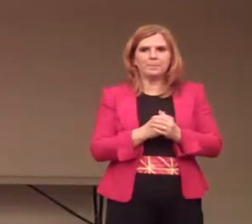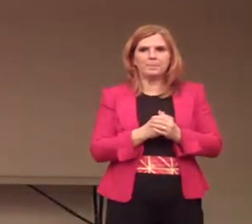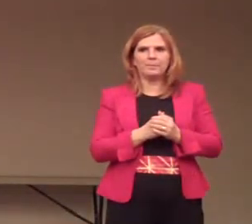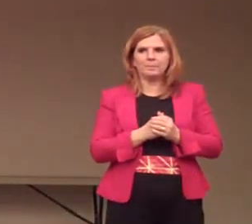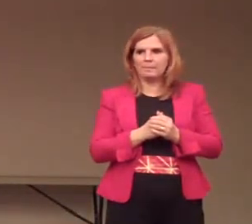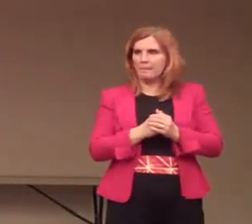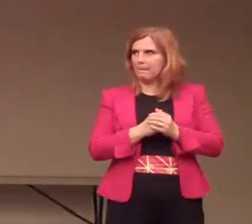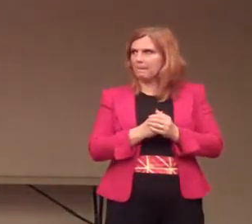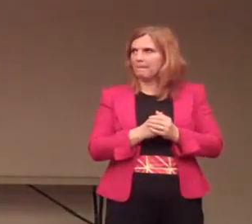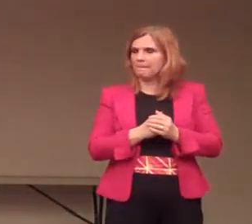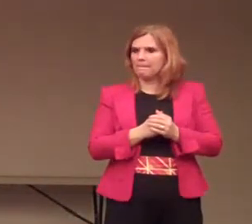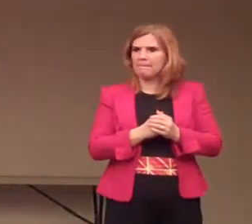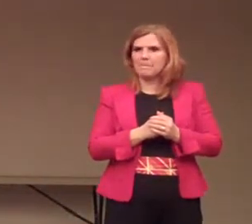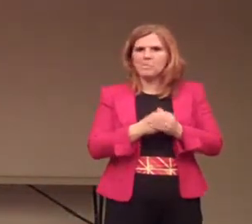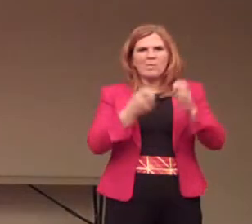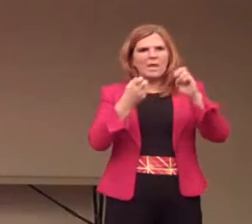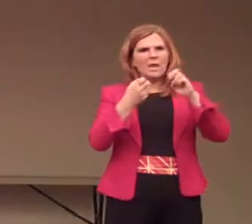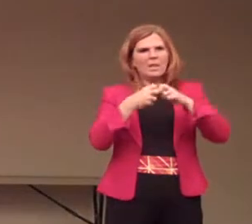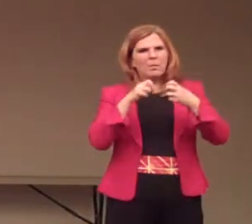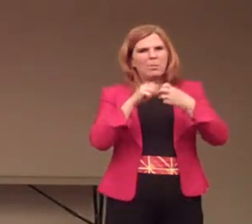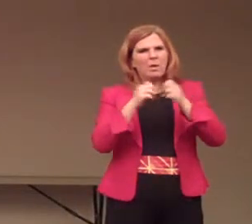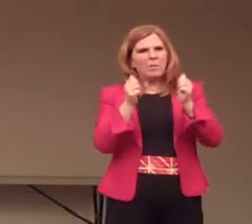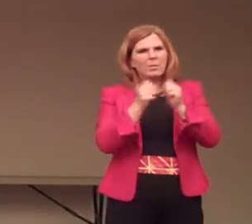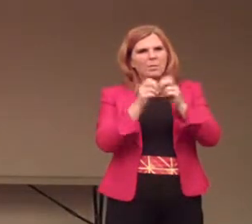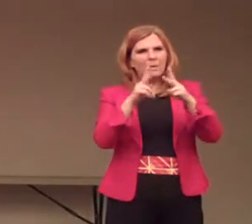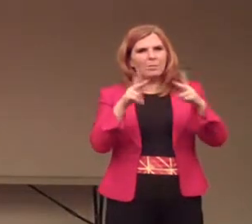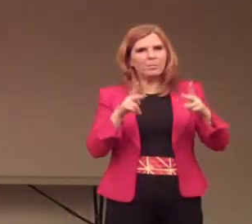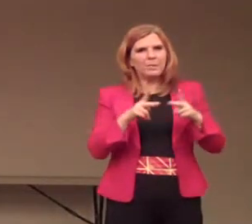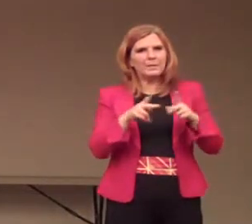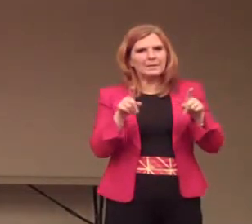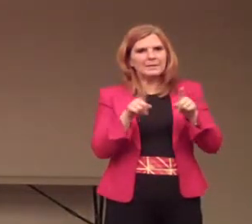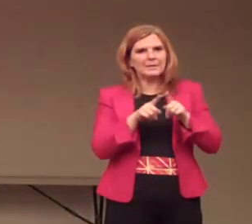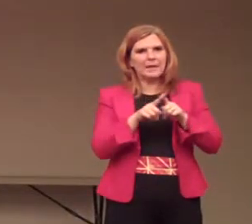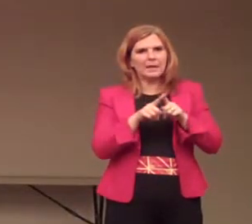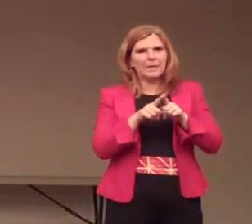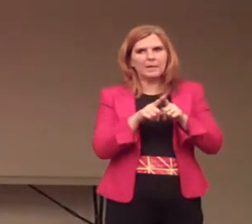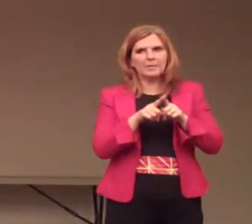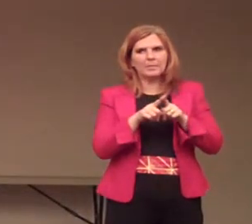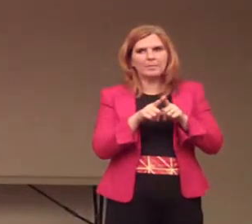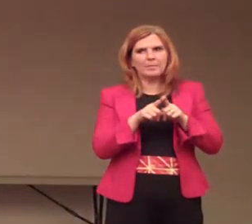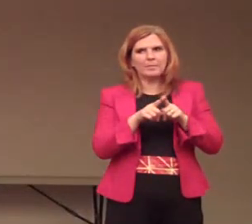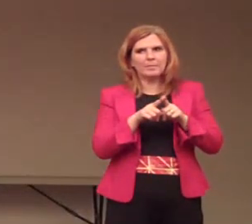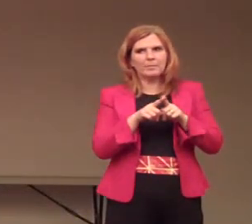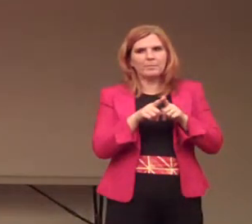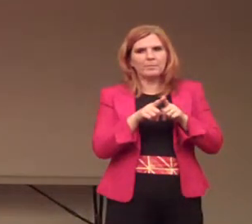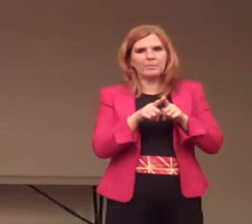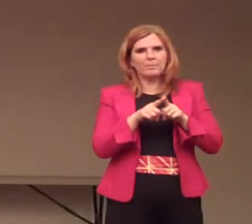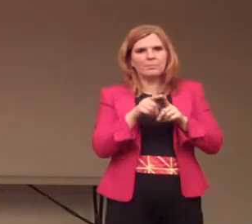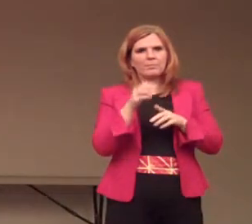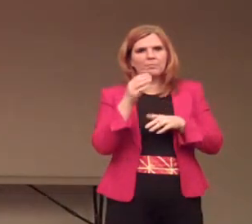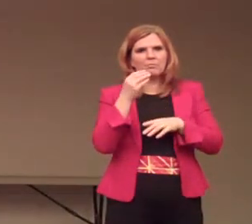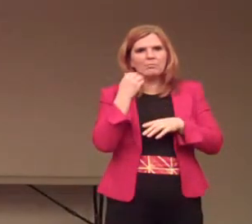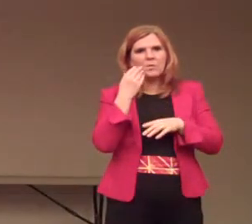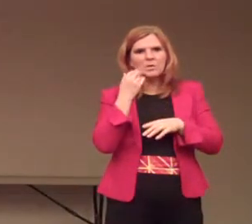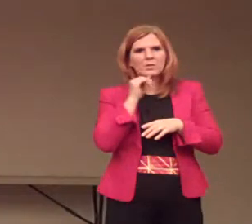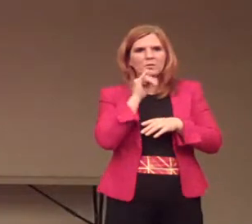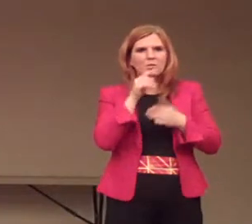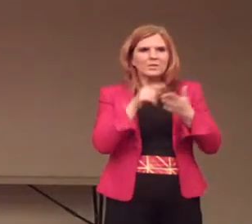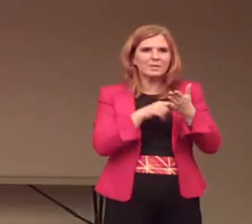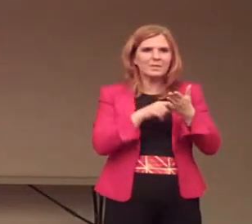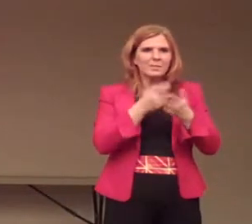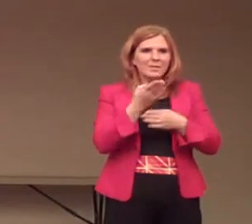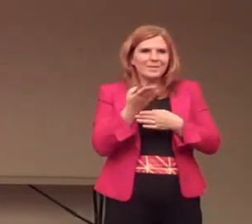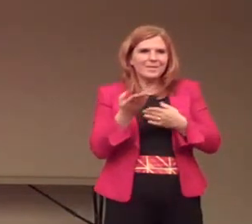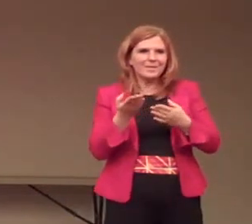Now, the problem with places like prostitution is sometimes